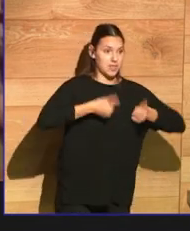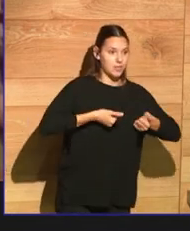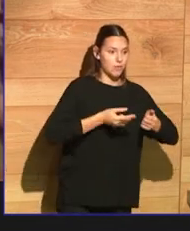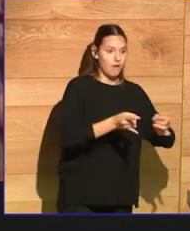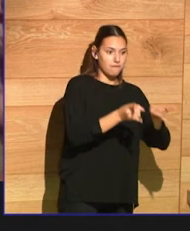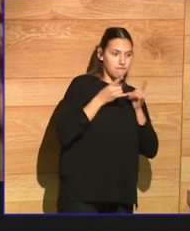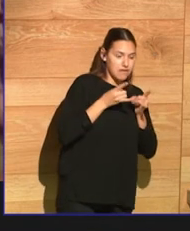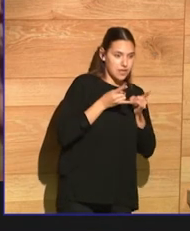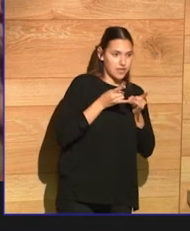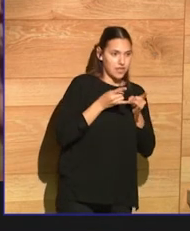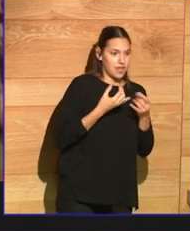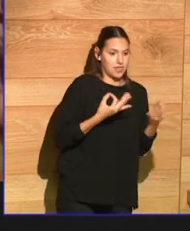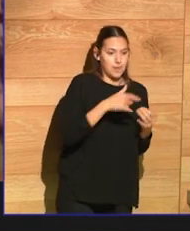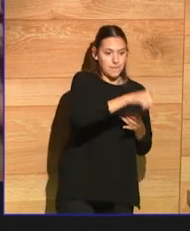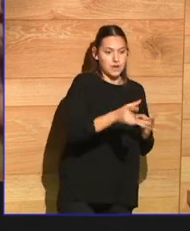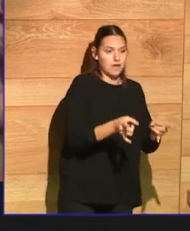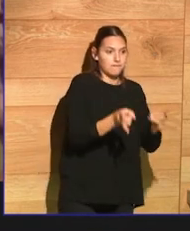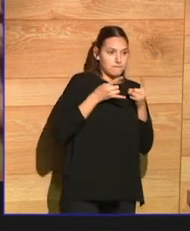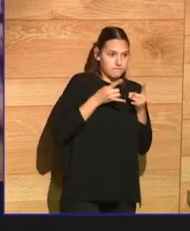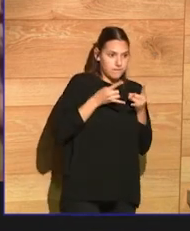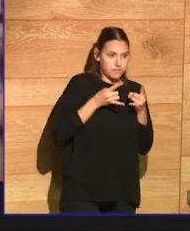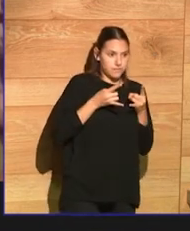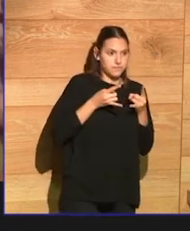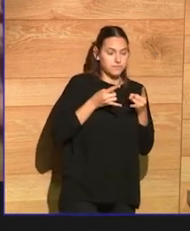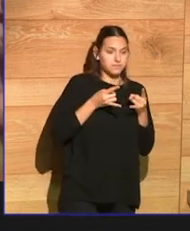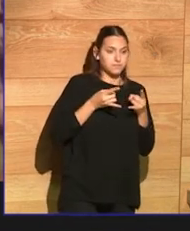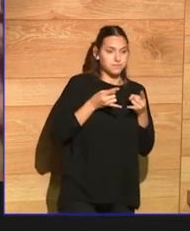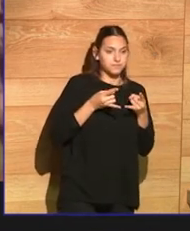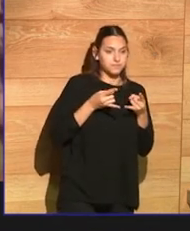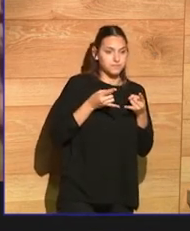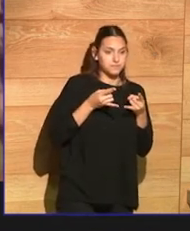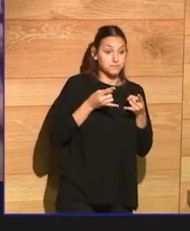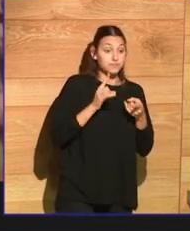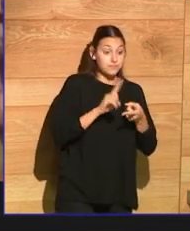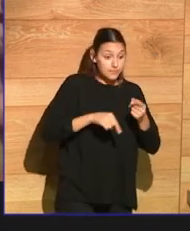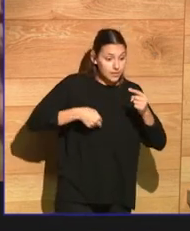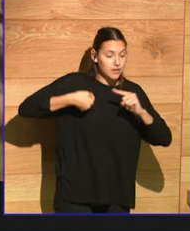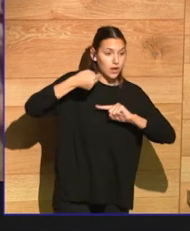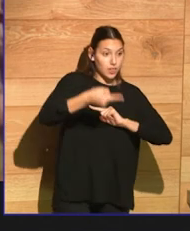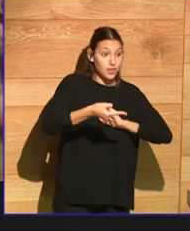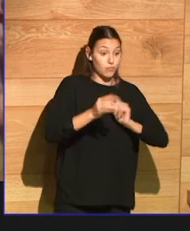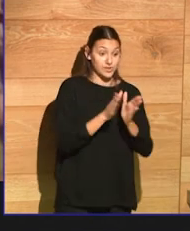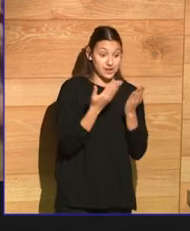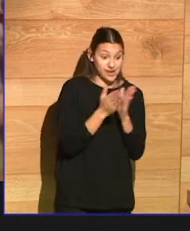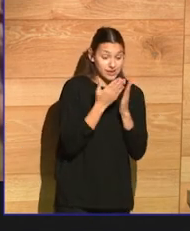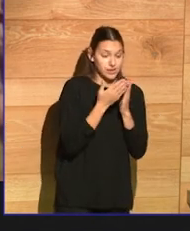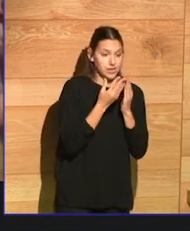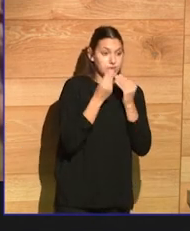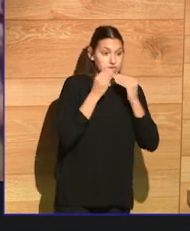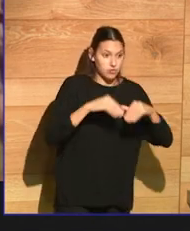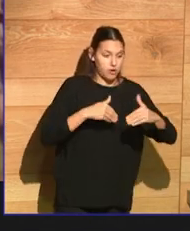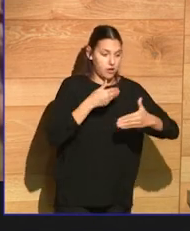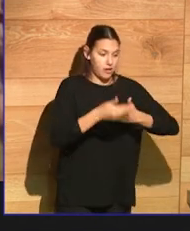all of those things. And then the book needs to gradually grow more